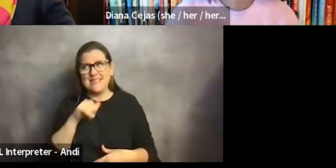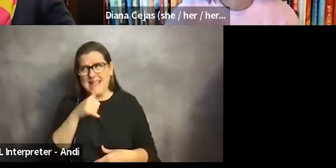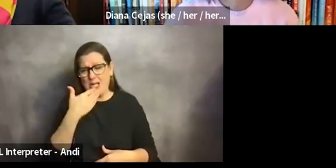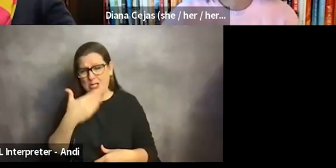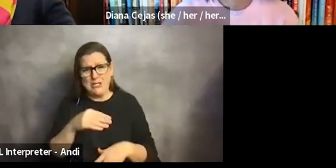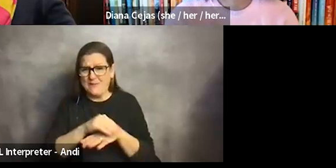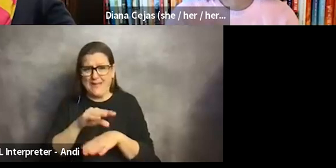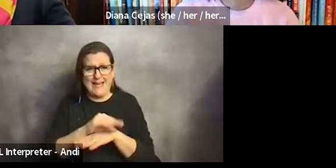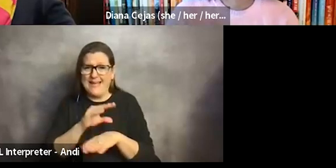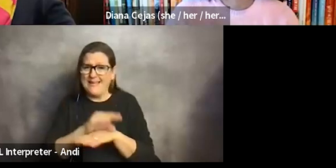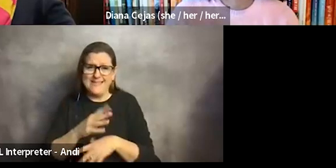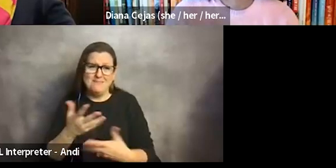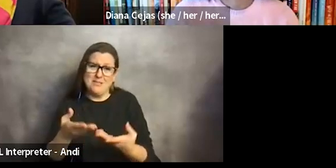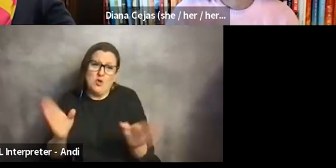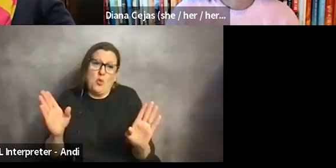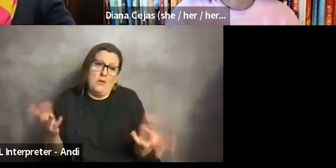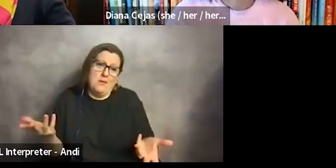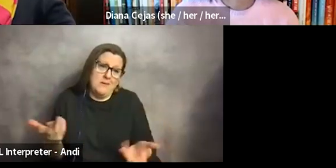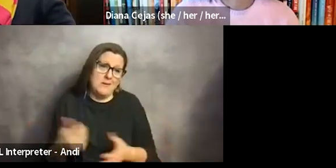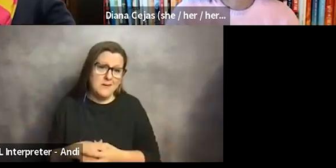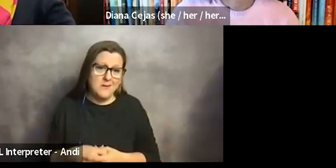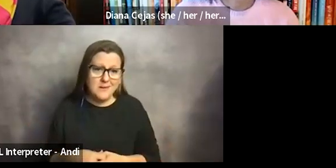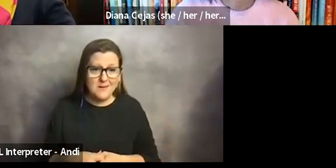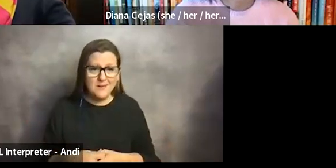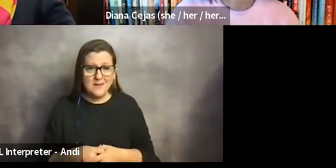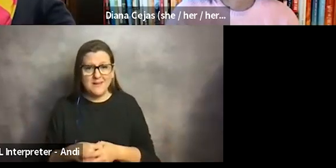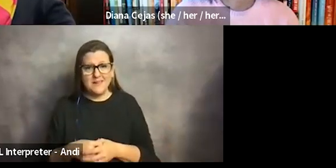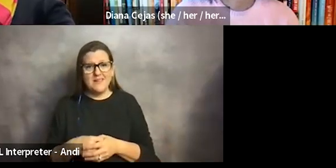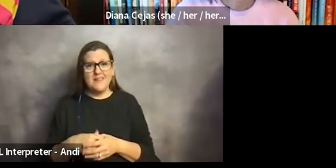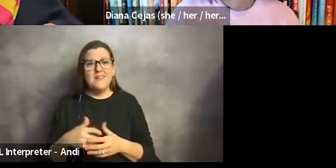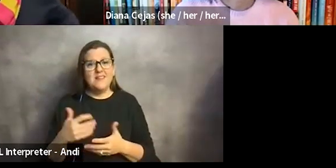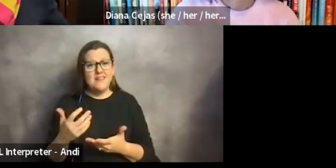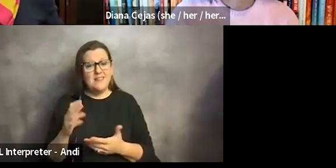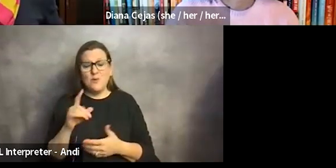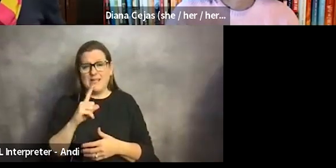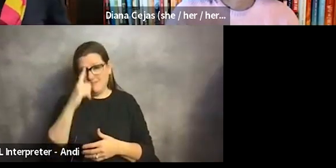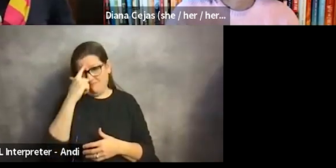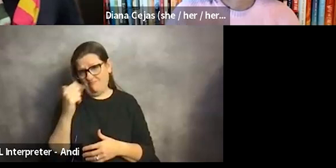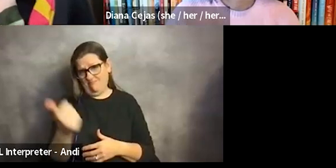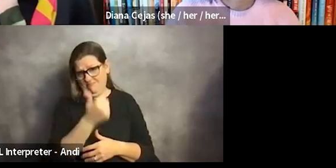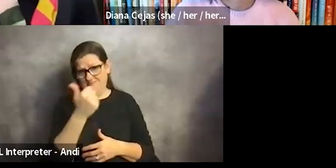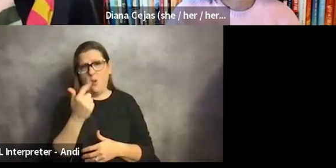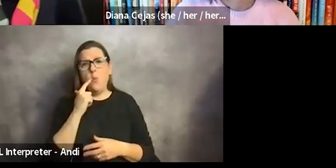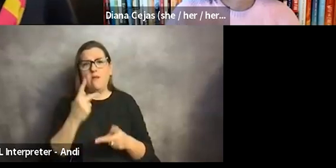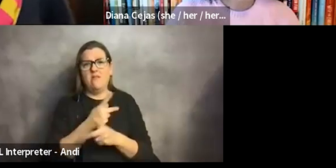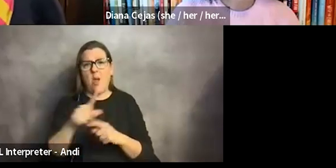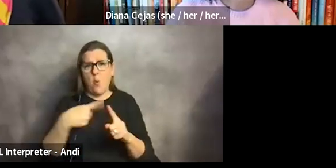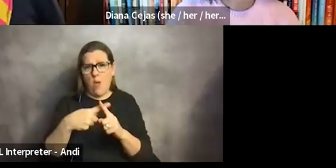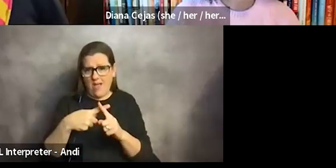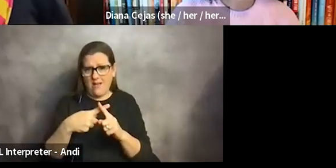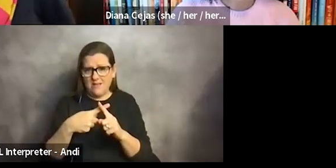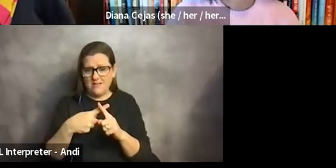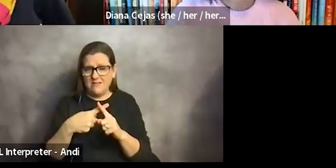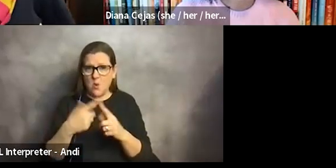for the most part. Right. Um, and like I said before, it's your decision and you'll figure out when you want to disclose, but saying don't